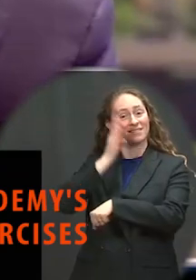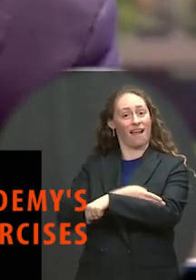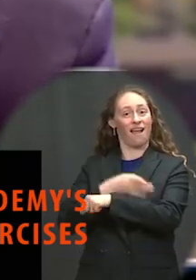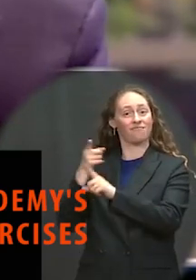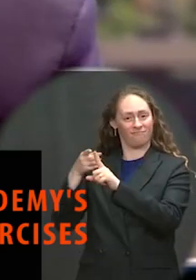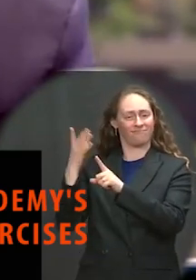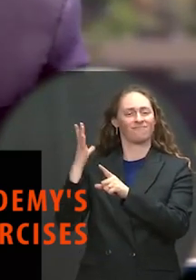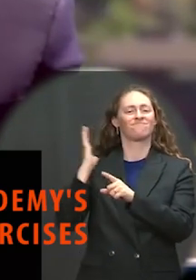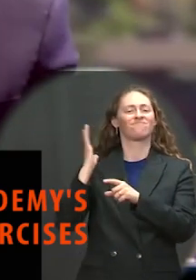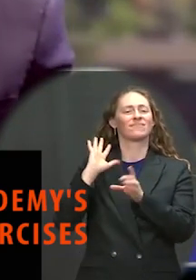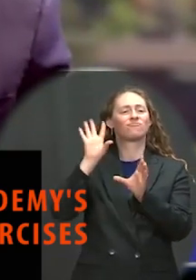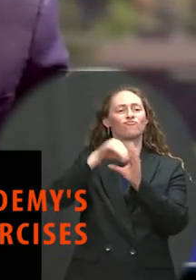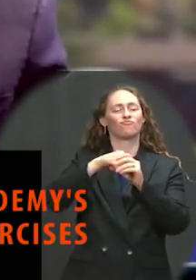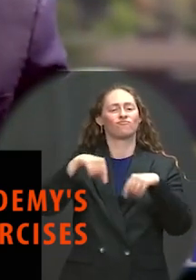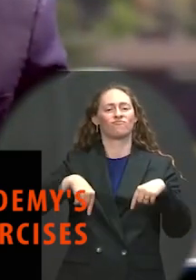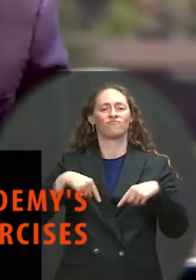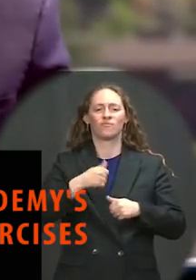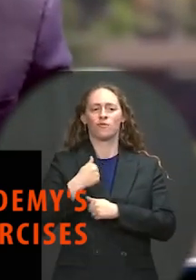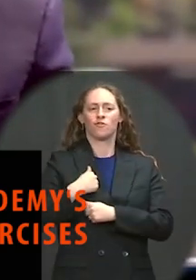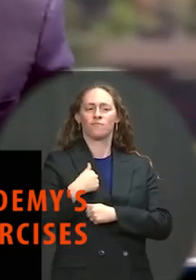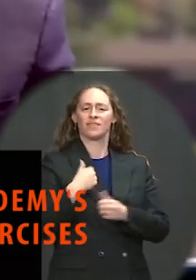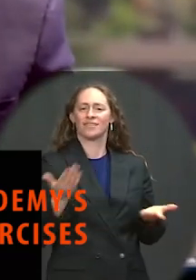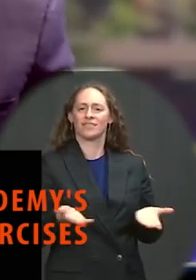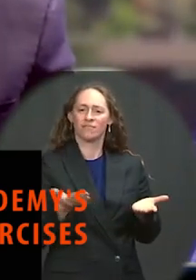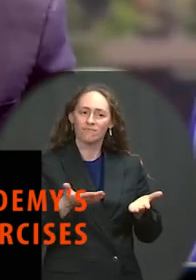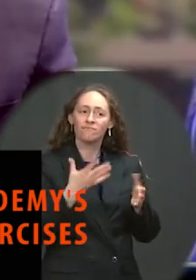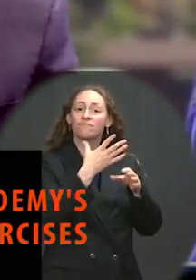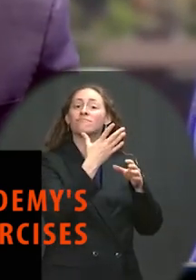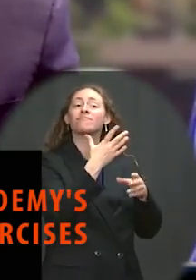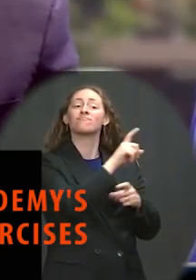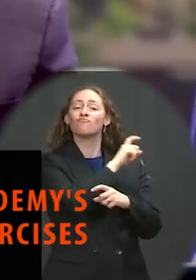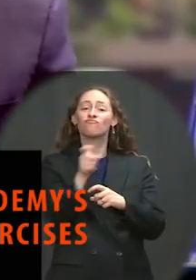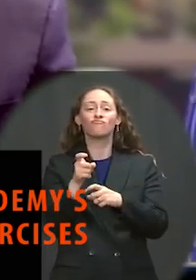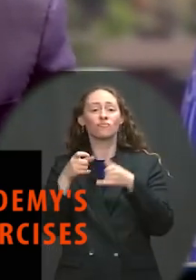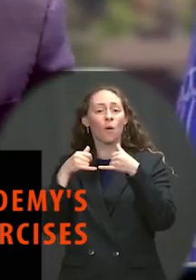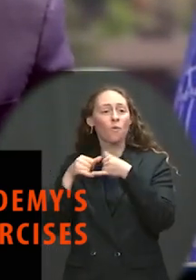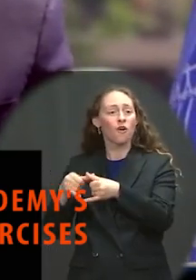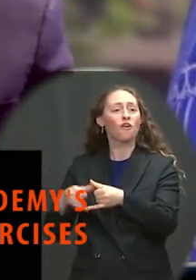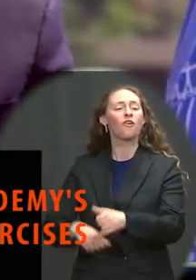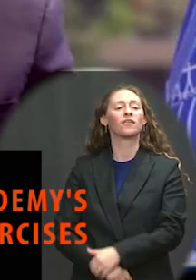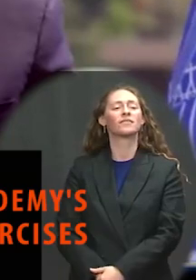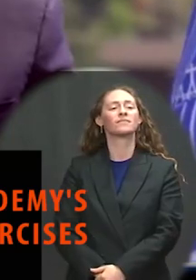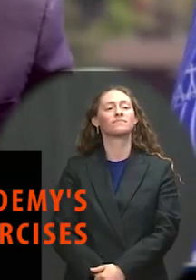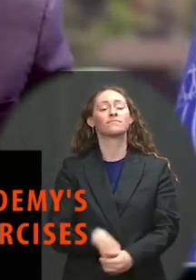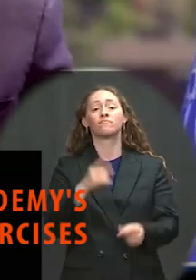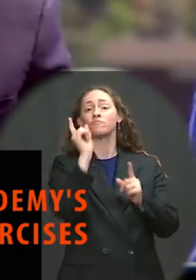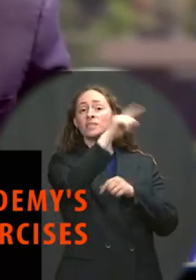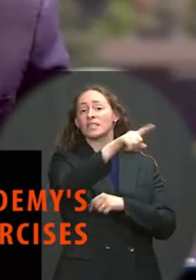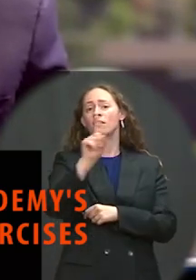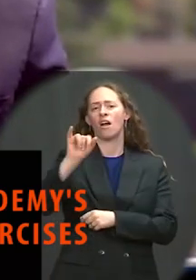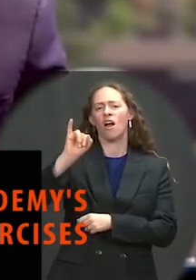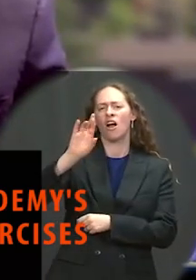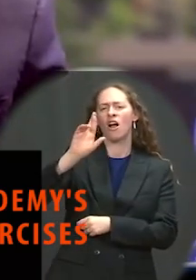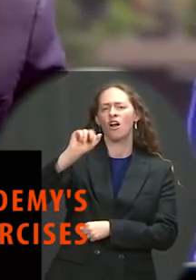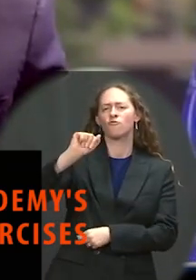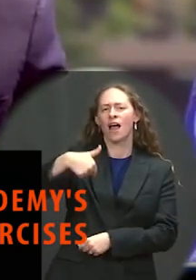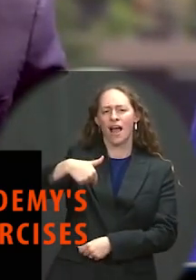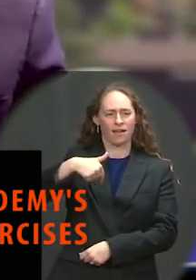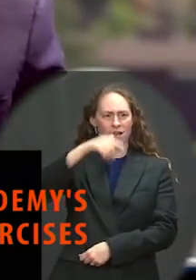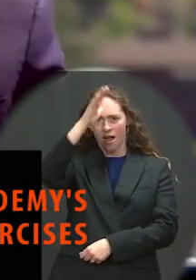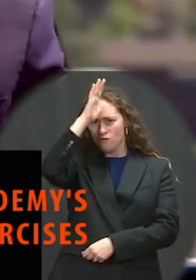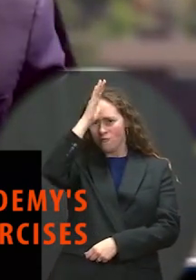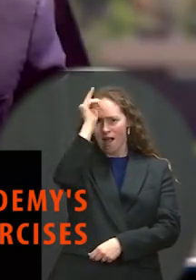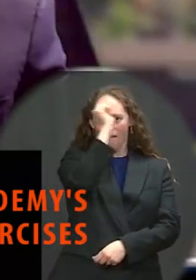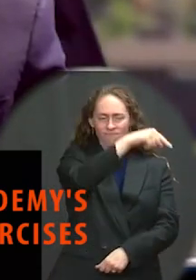anyway. And when he went to Iraq for a year, he had — he got the general degree to change his name from